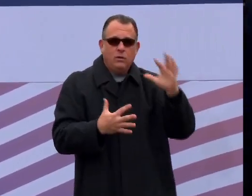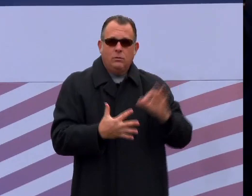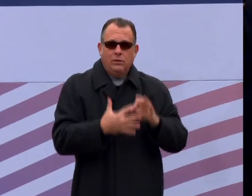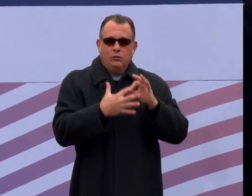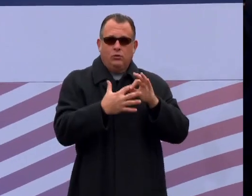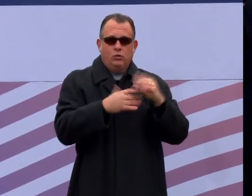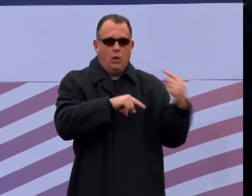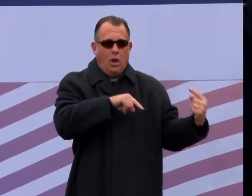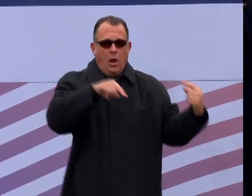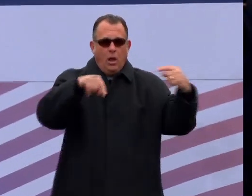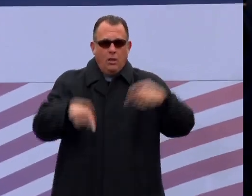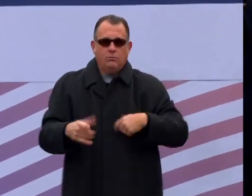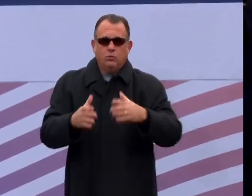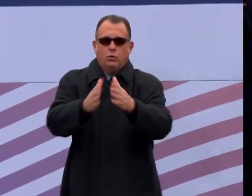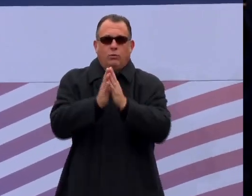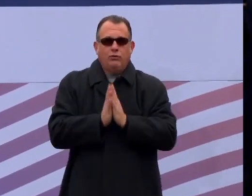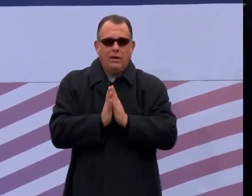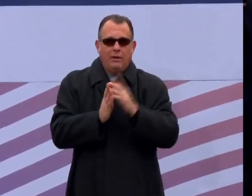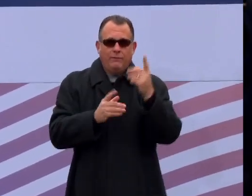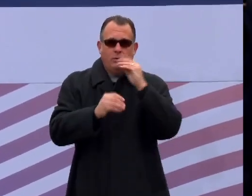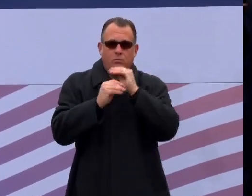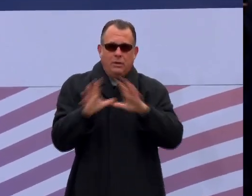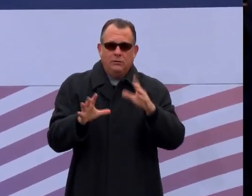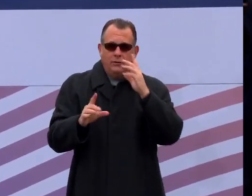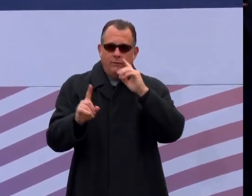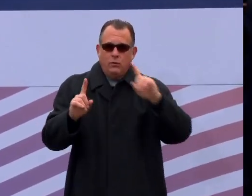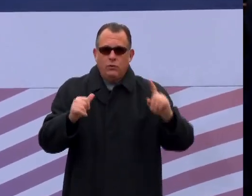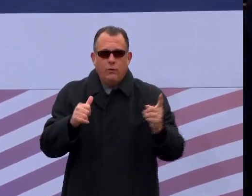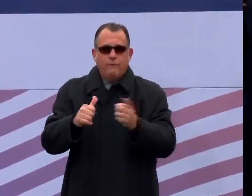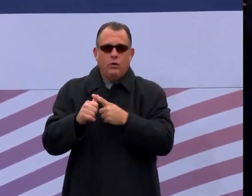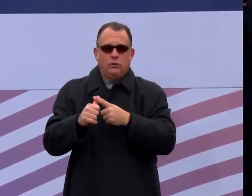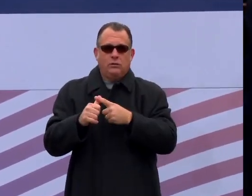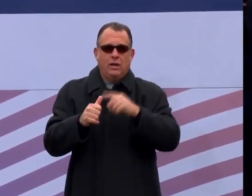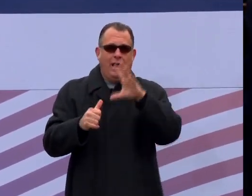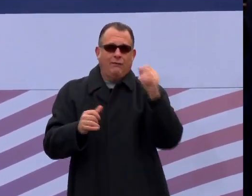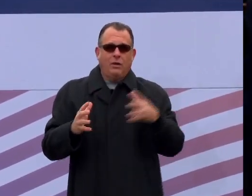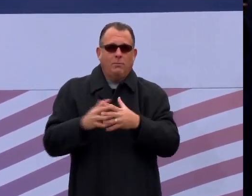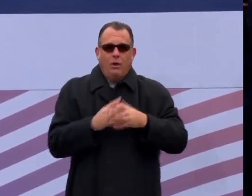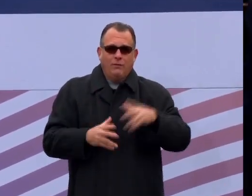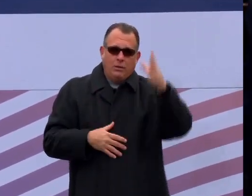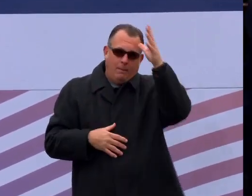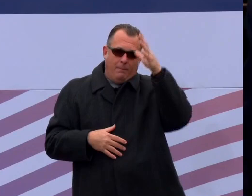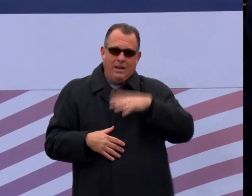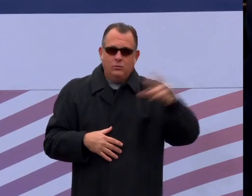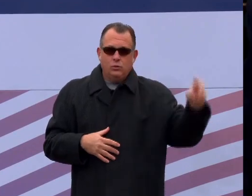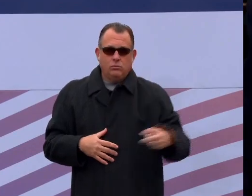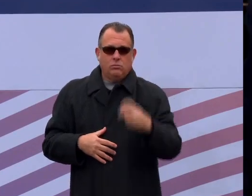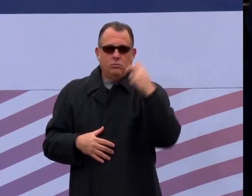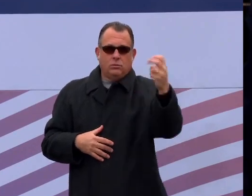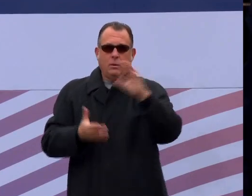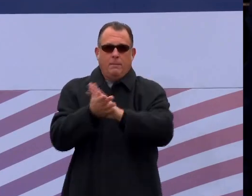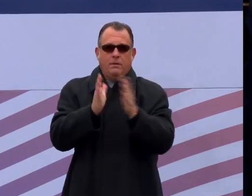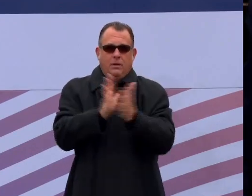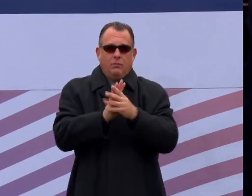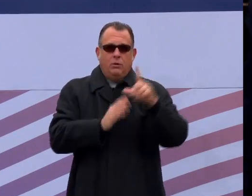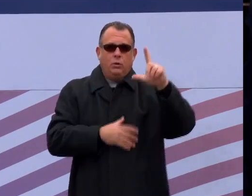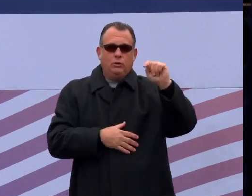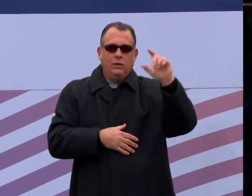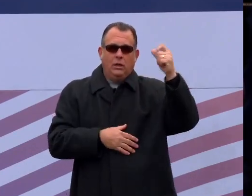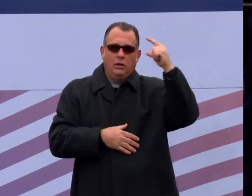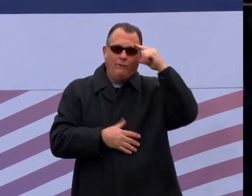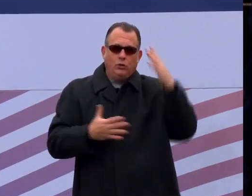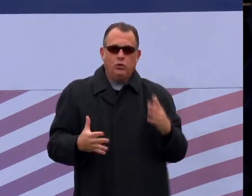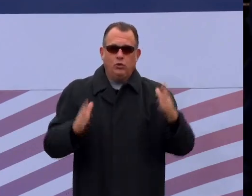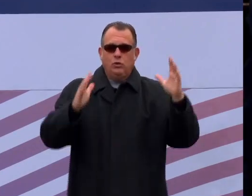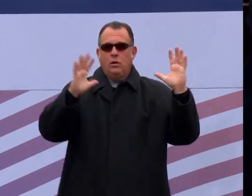for the first African American man to sit in the seat of lieutenant governor. For that, God, I'm